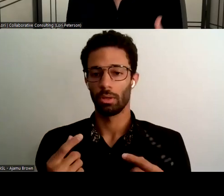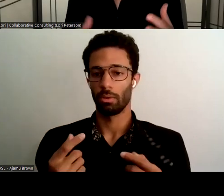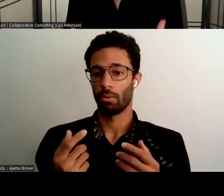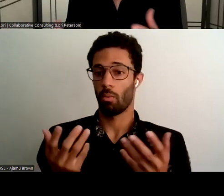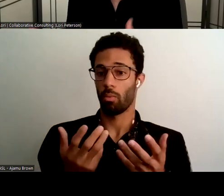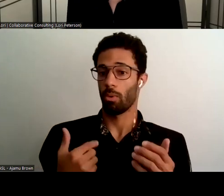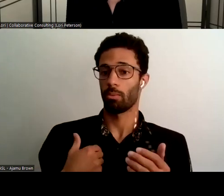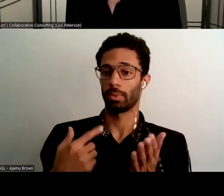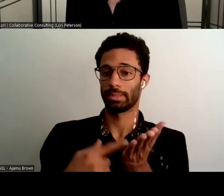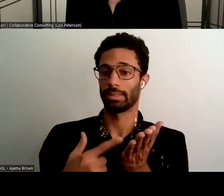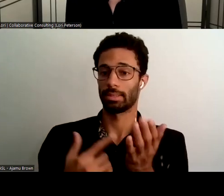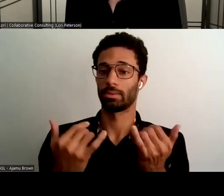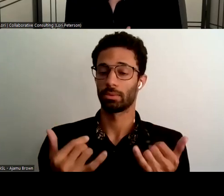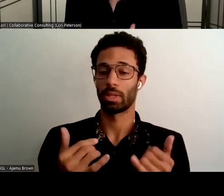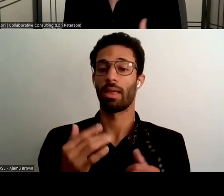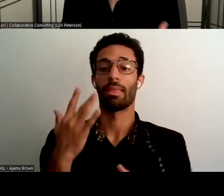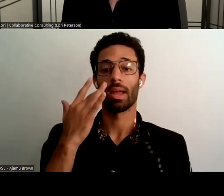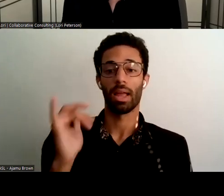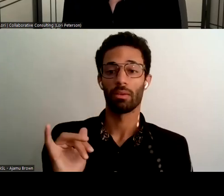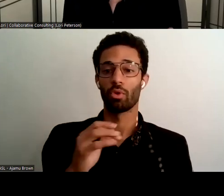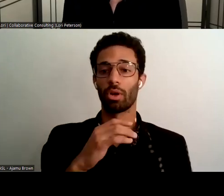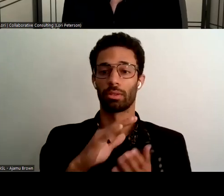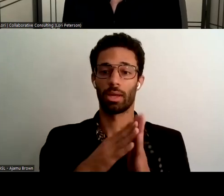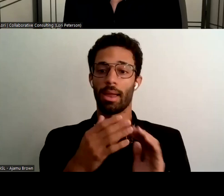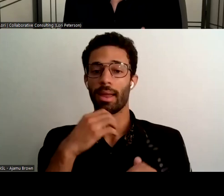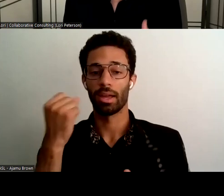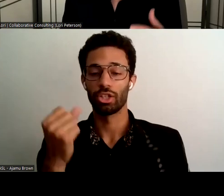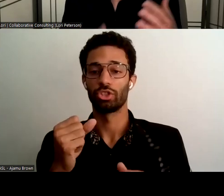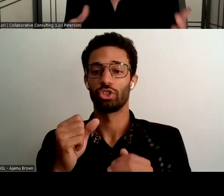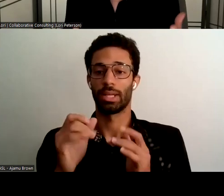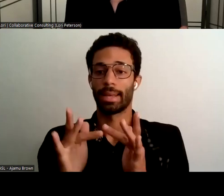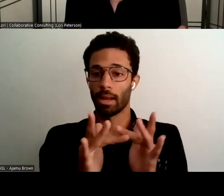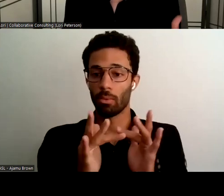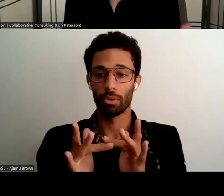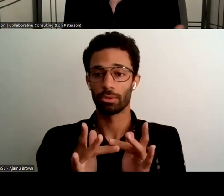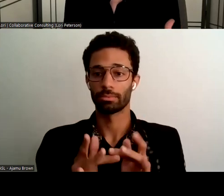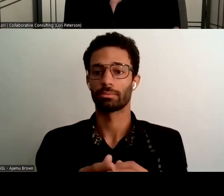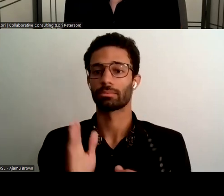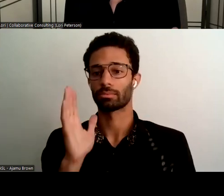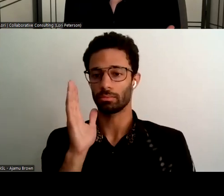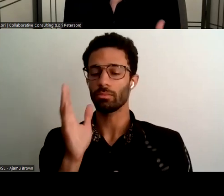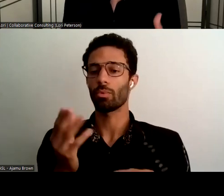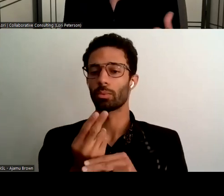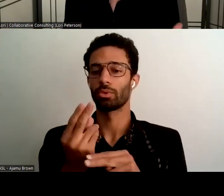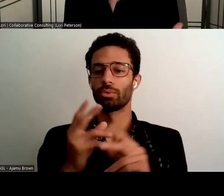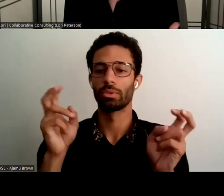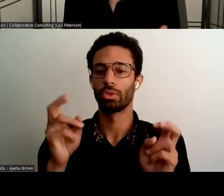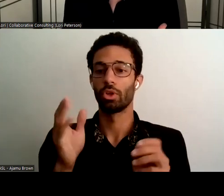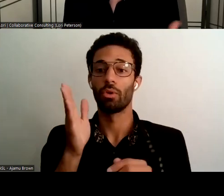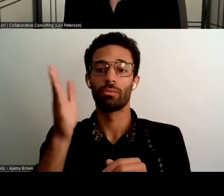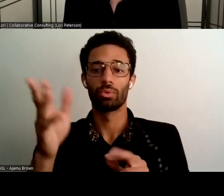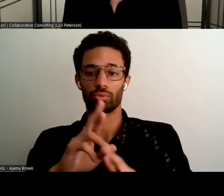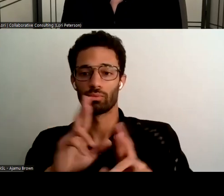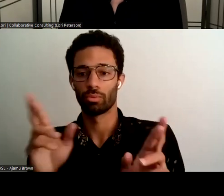about the california aging network you'll probably hear us say uh future ready california aging network multiple